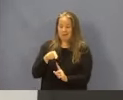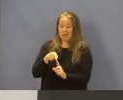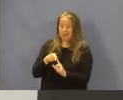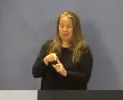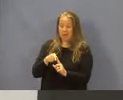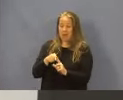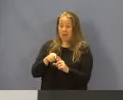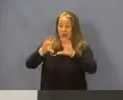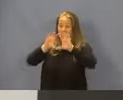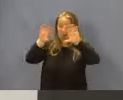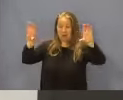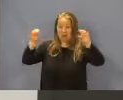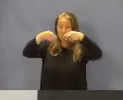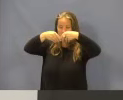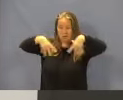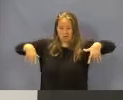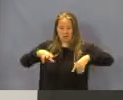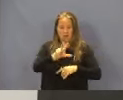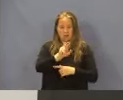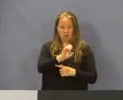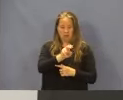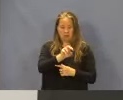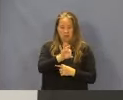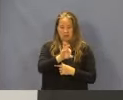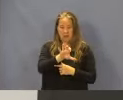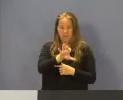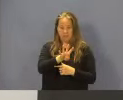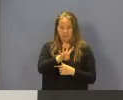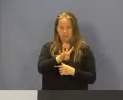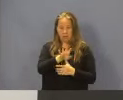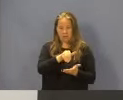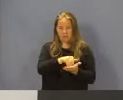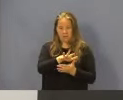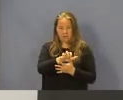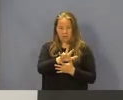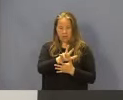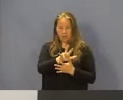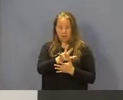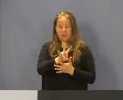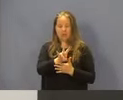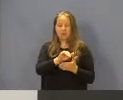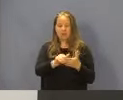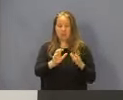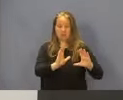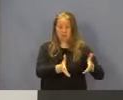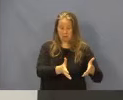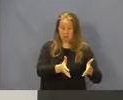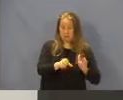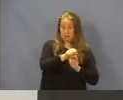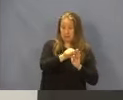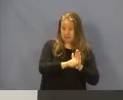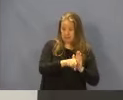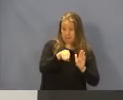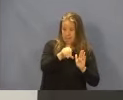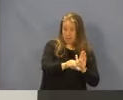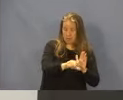broken out $3,954,437 is state funds.